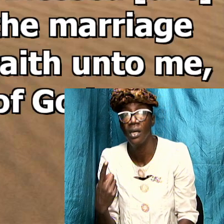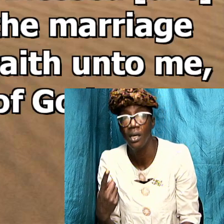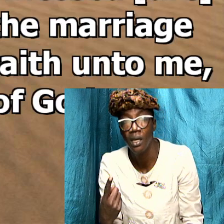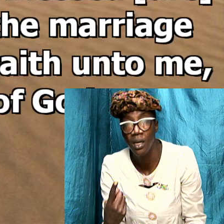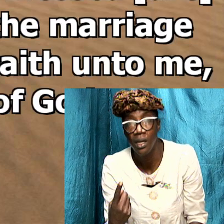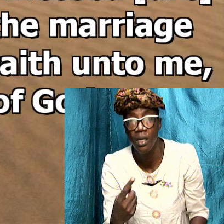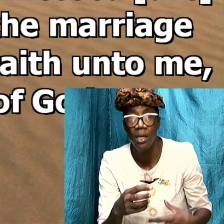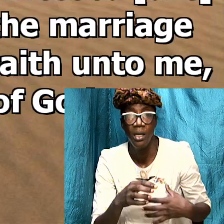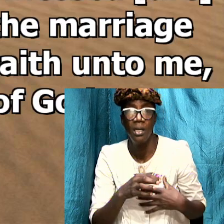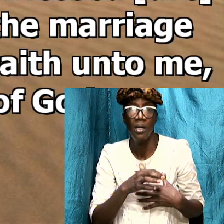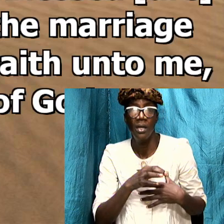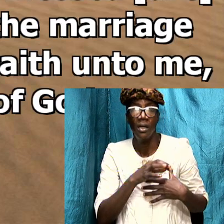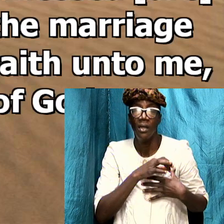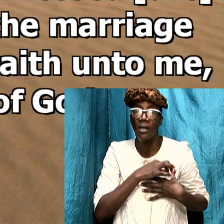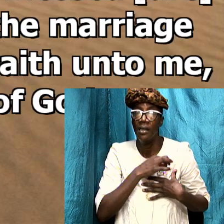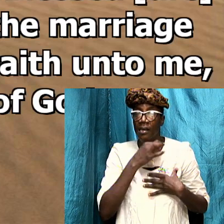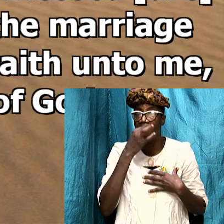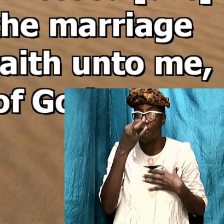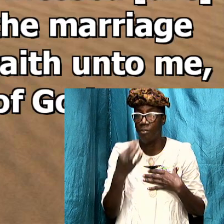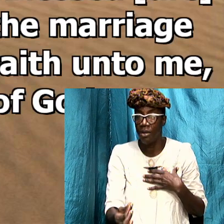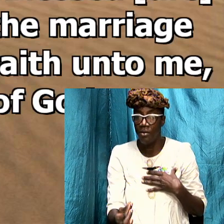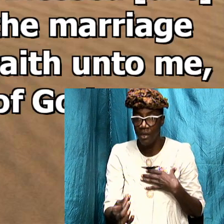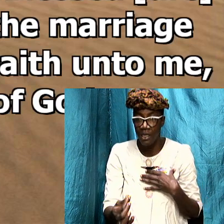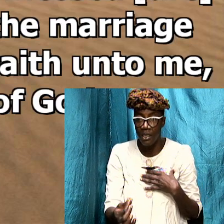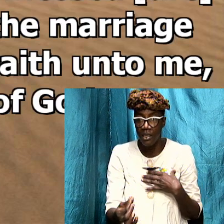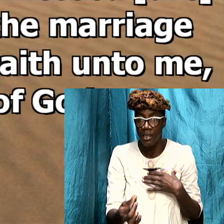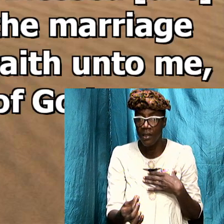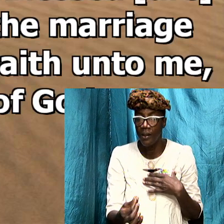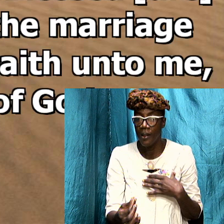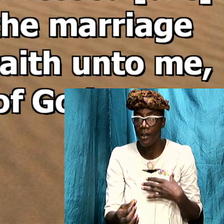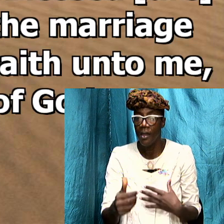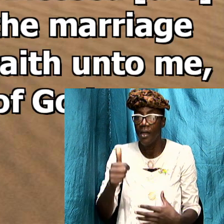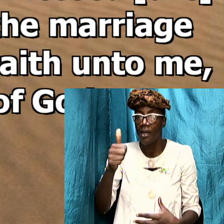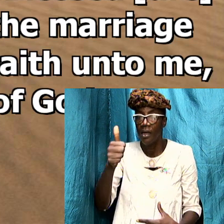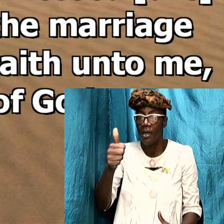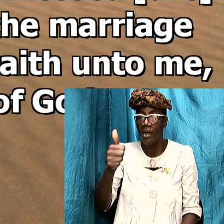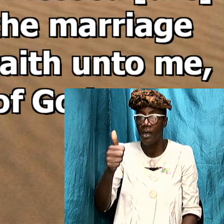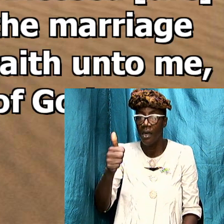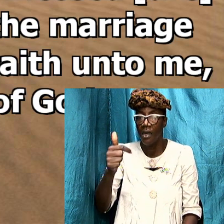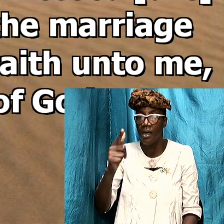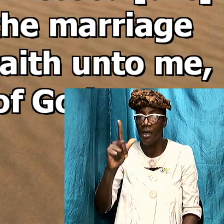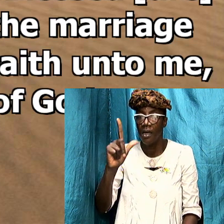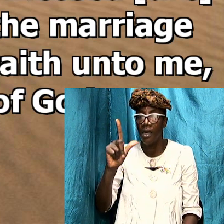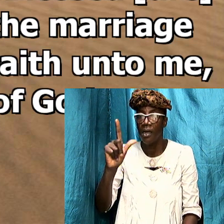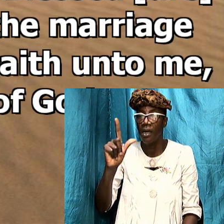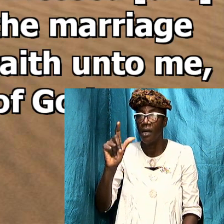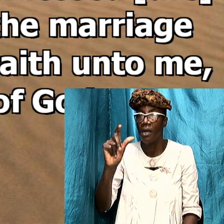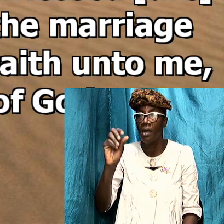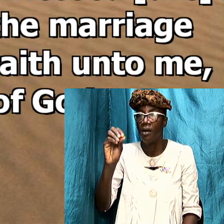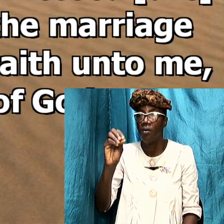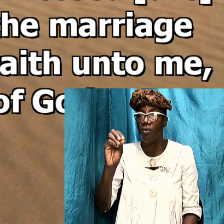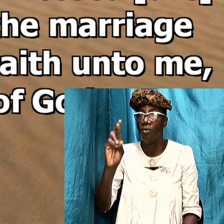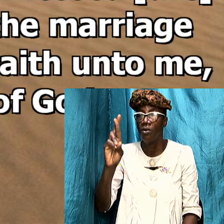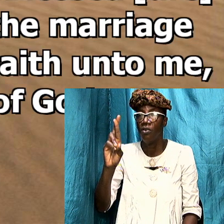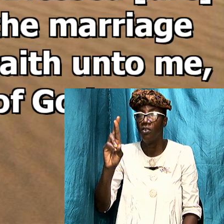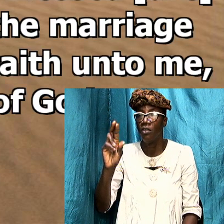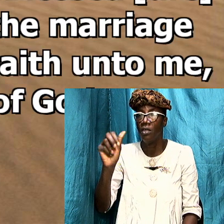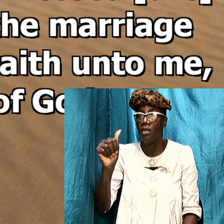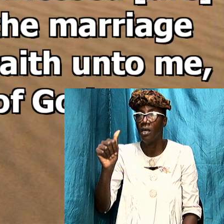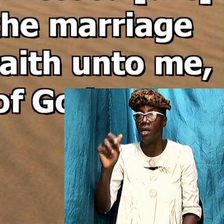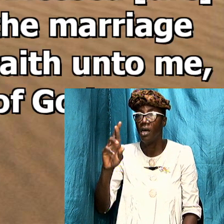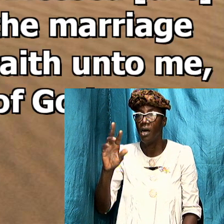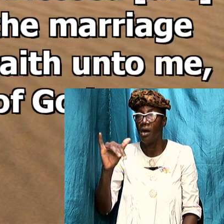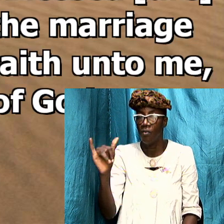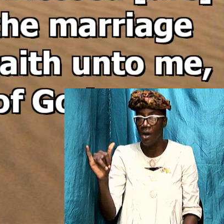spiritual or the allegorical allegory means it just represents something but it is not real it is